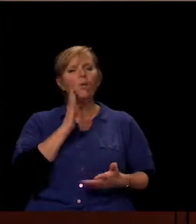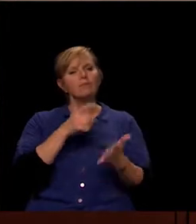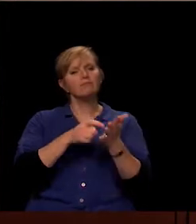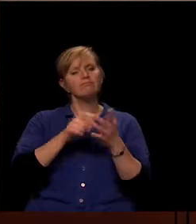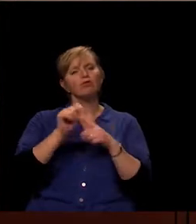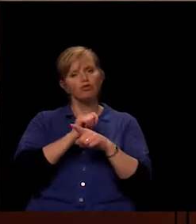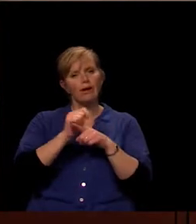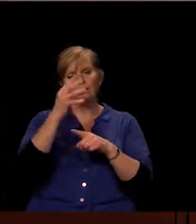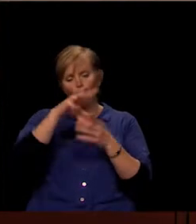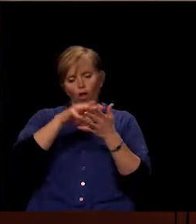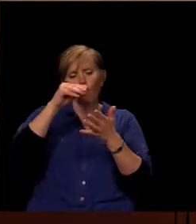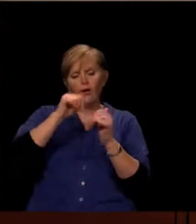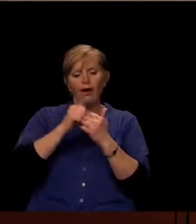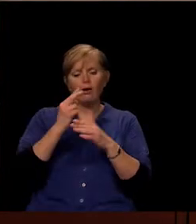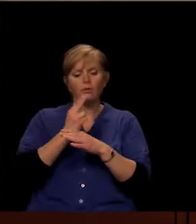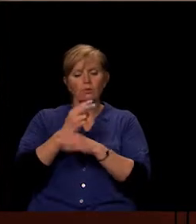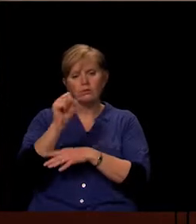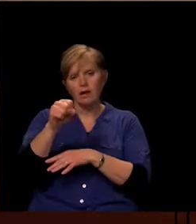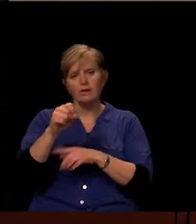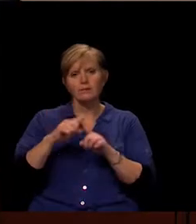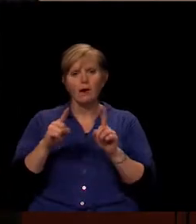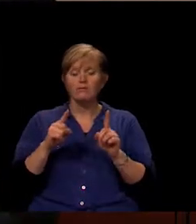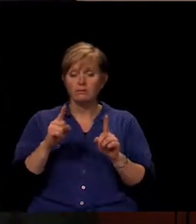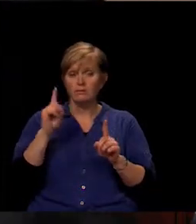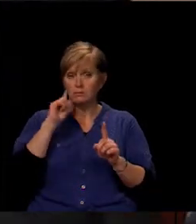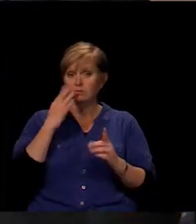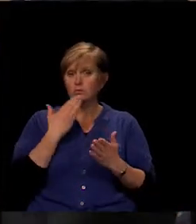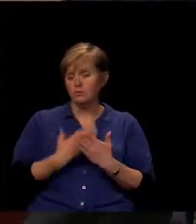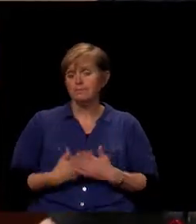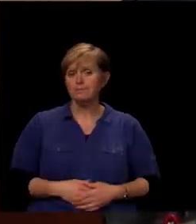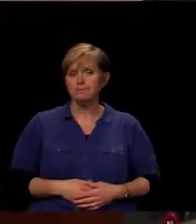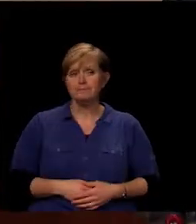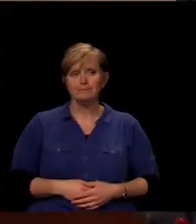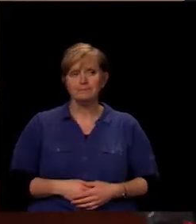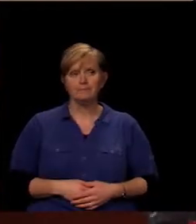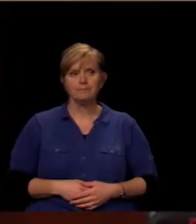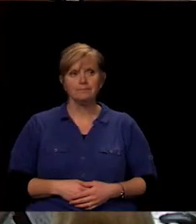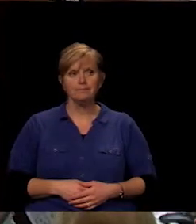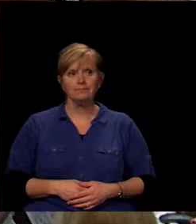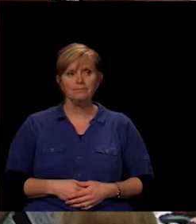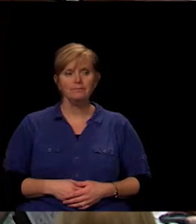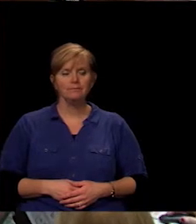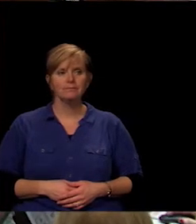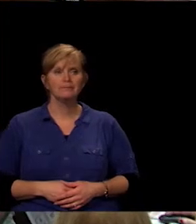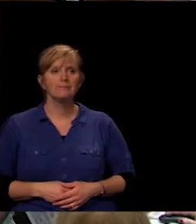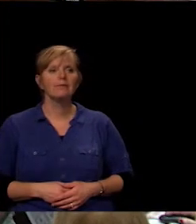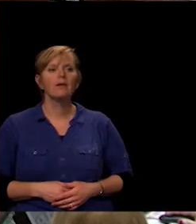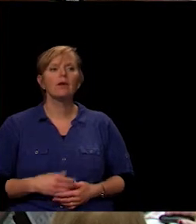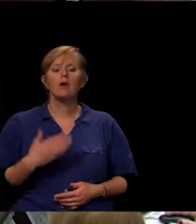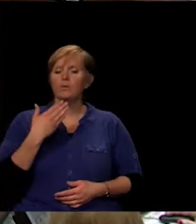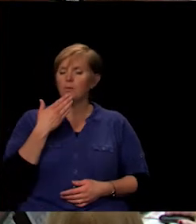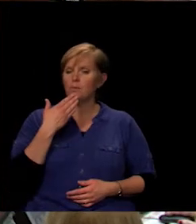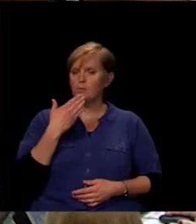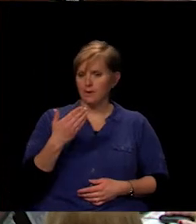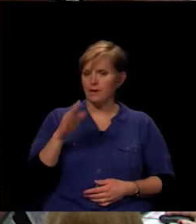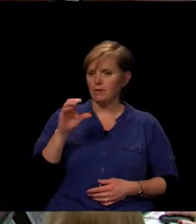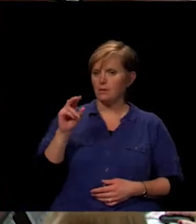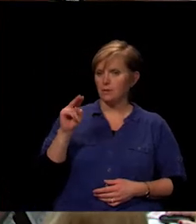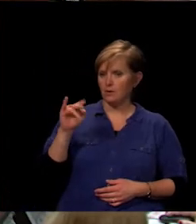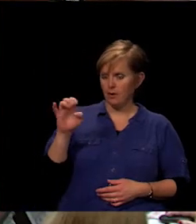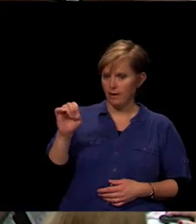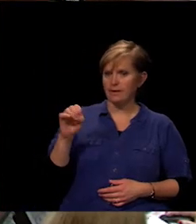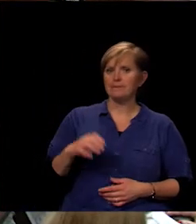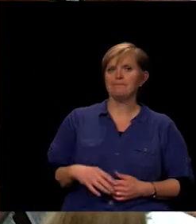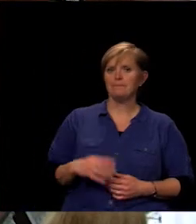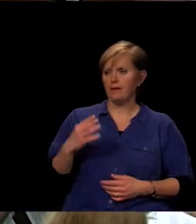to use them and. Right. Thank you. Yeah. Great. Well, thank you, Rod, Connie and Rita. So I